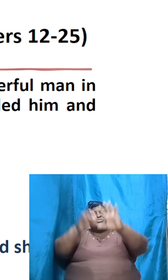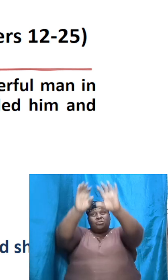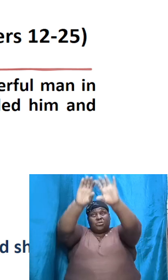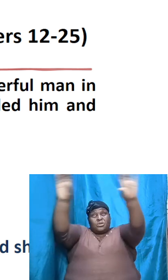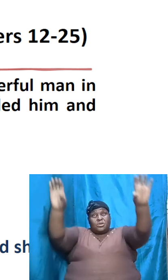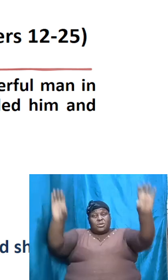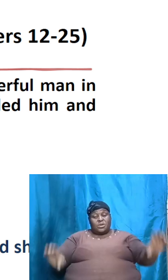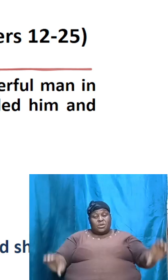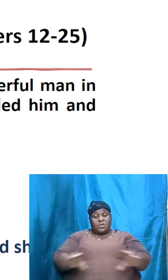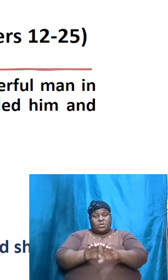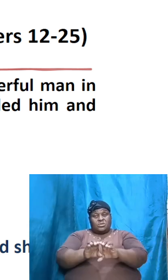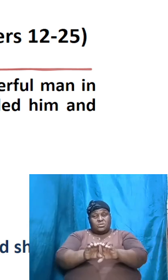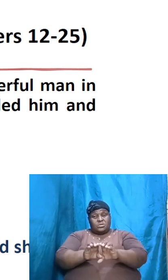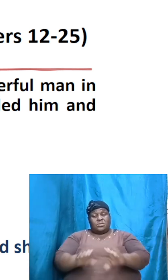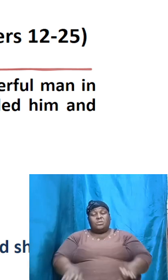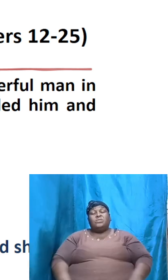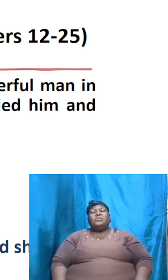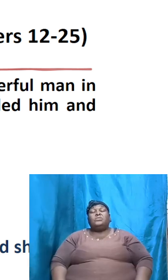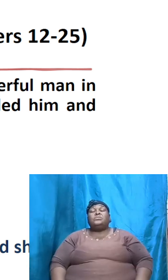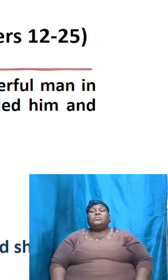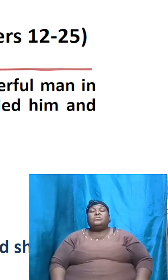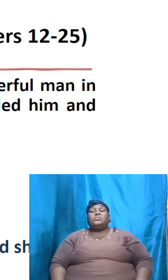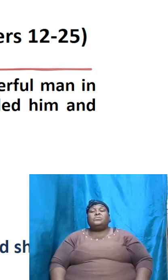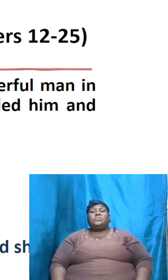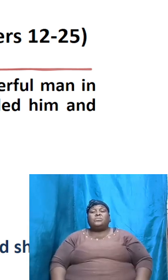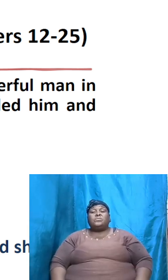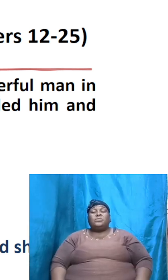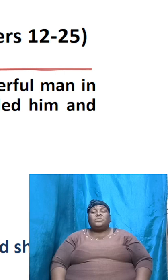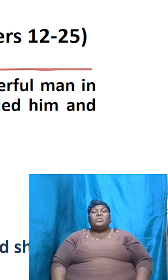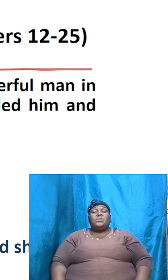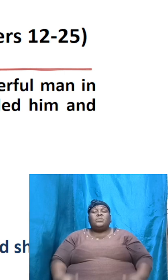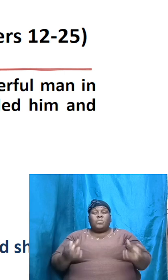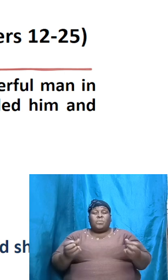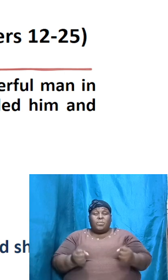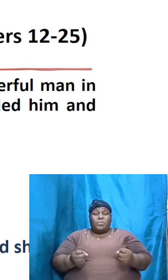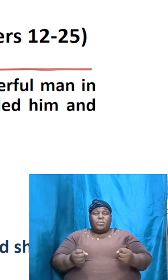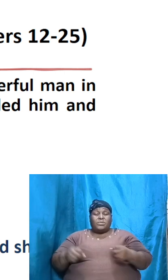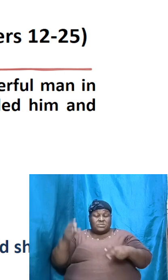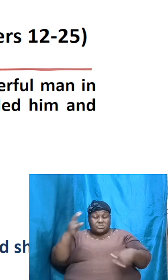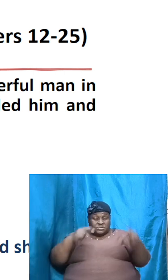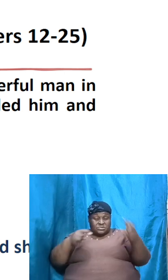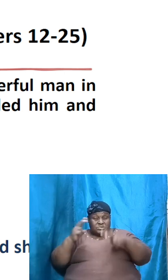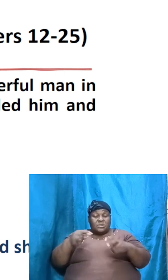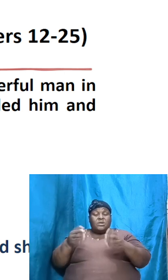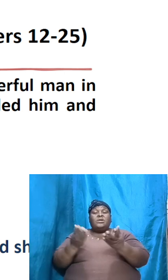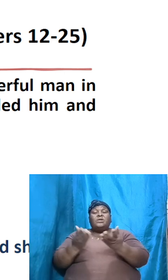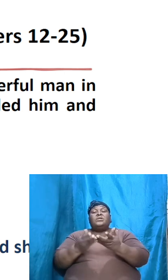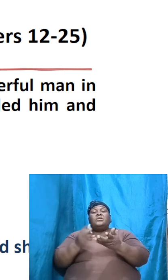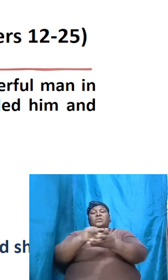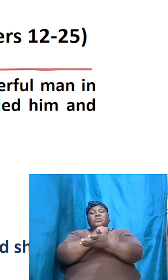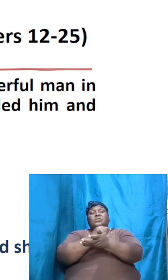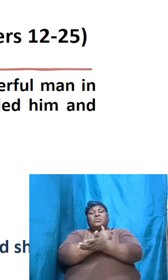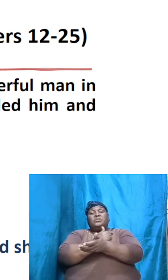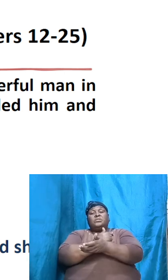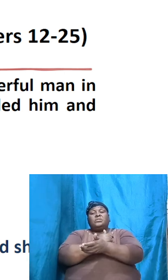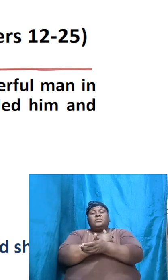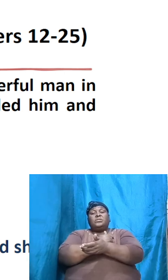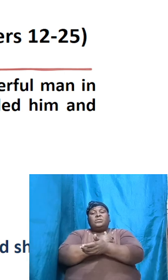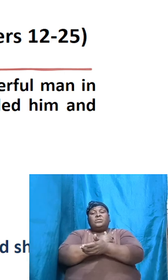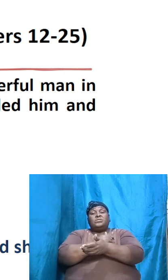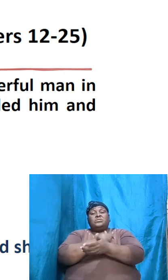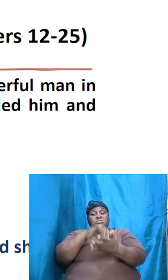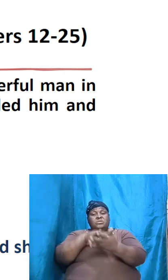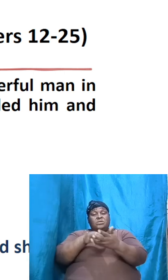I just want us to get through the survey of the book so that we can then drill into other things so that we